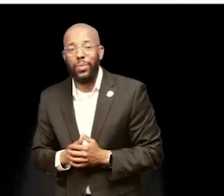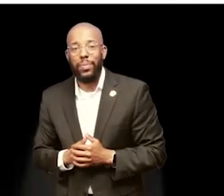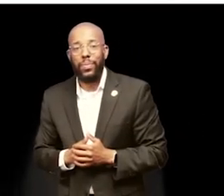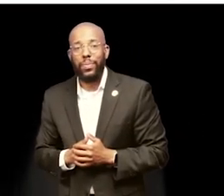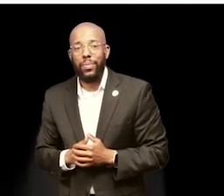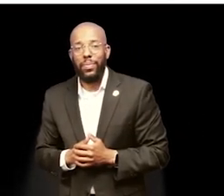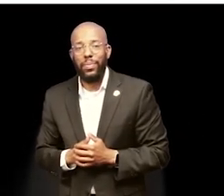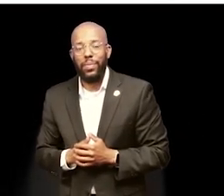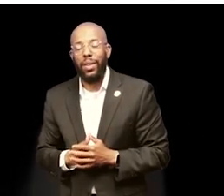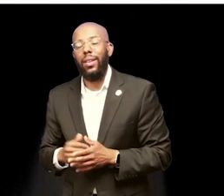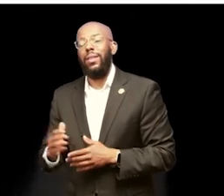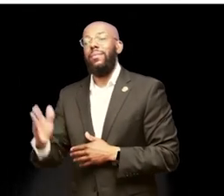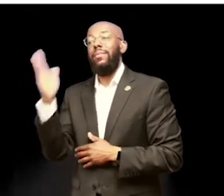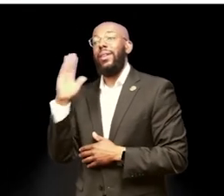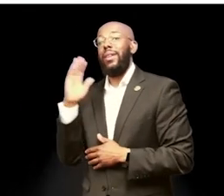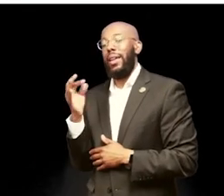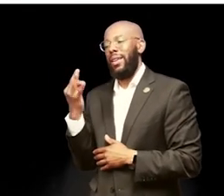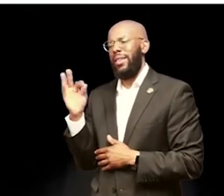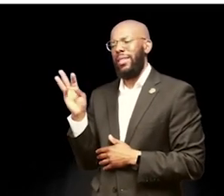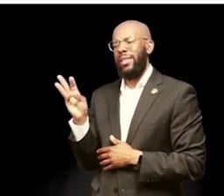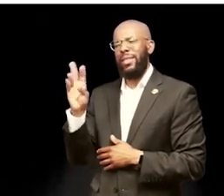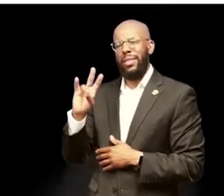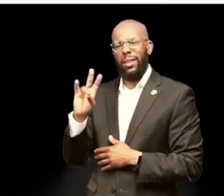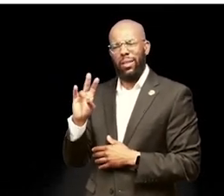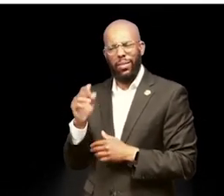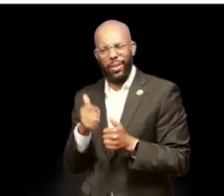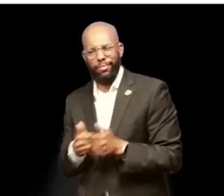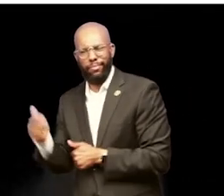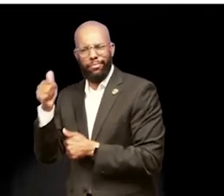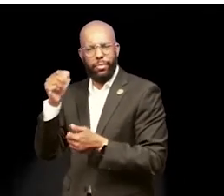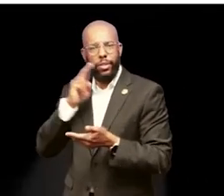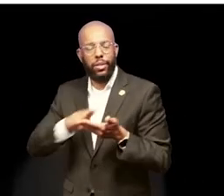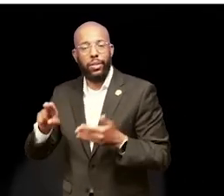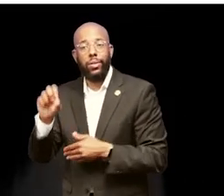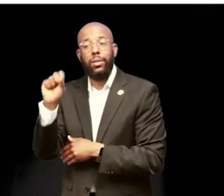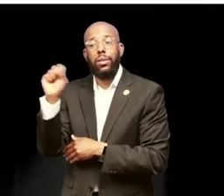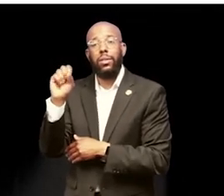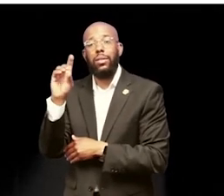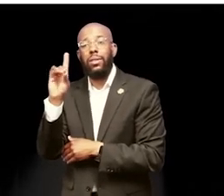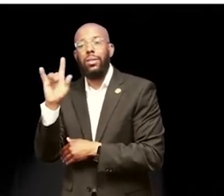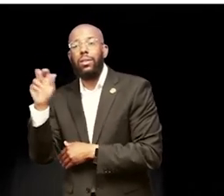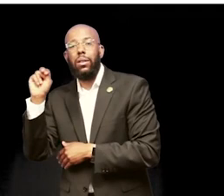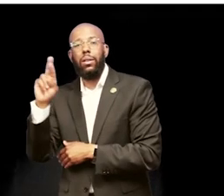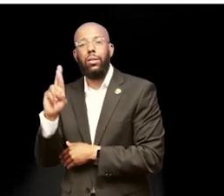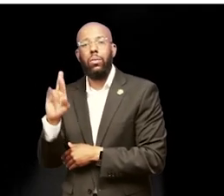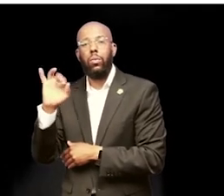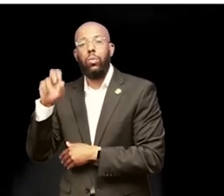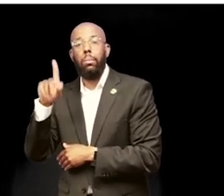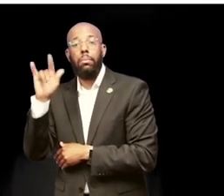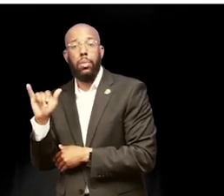story to be particularly relevant to this moment. In 1967, then-Secretary Estelle and Ripley